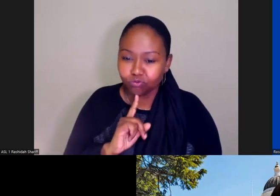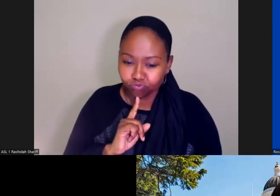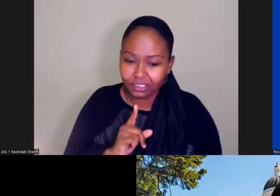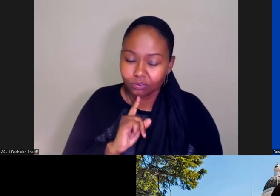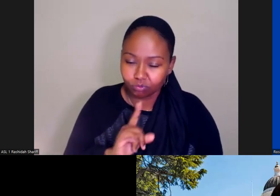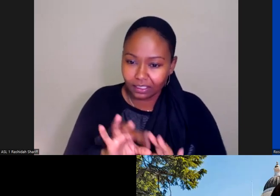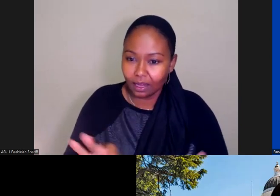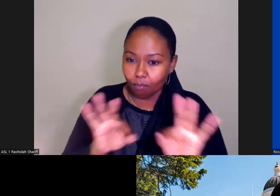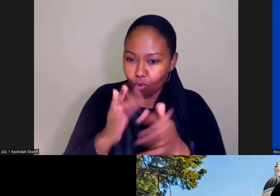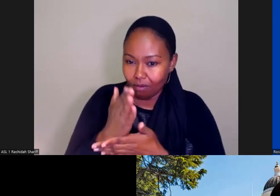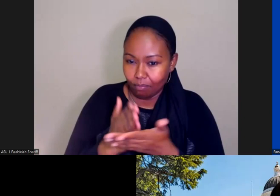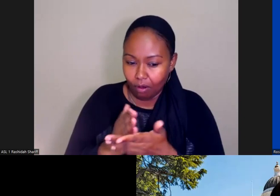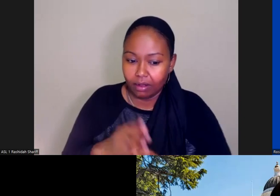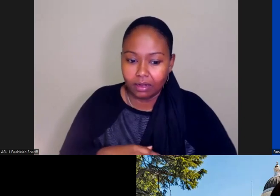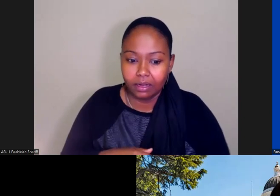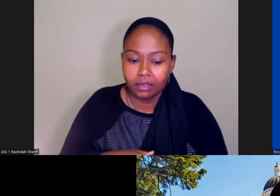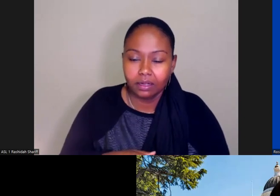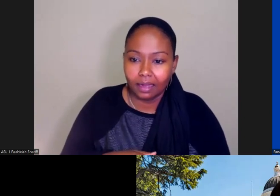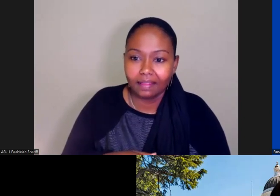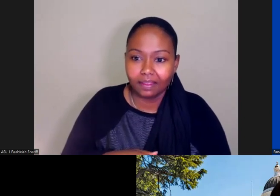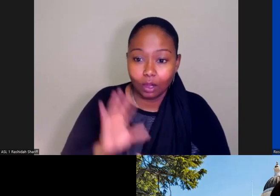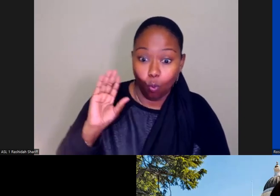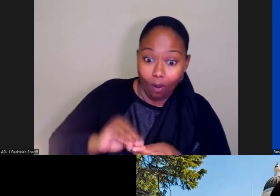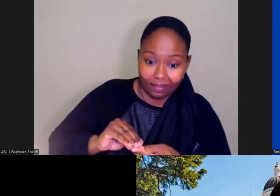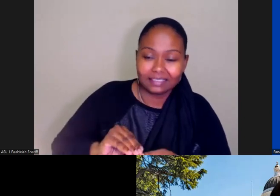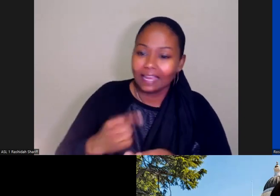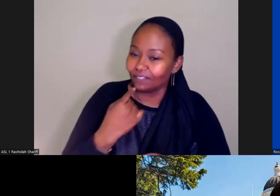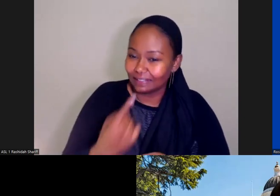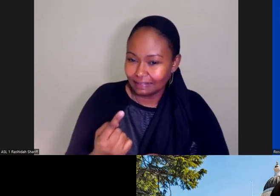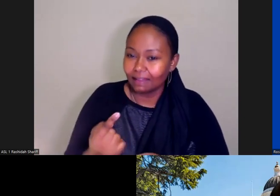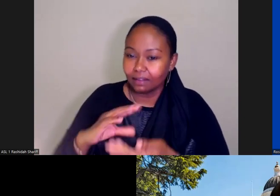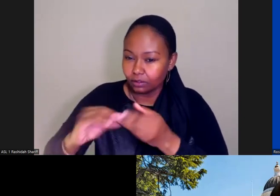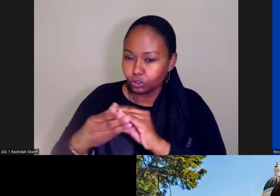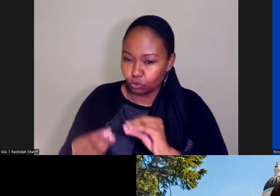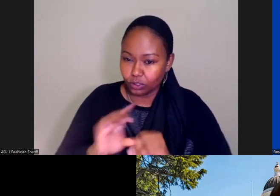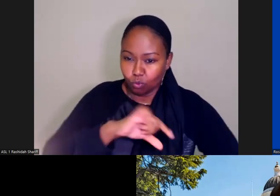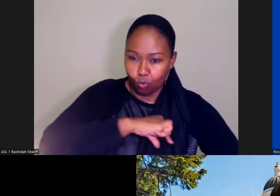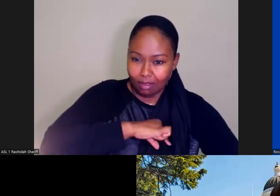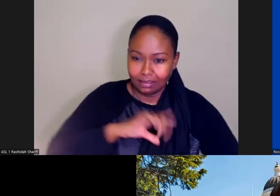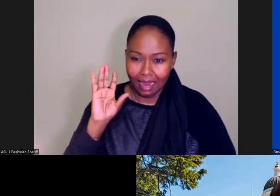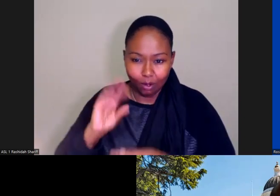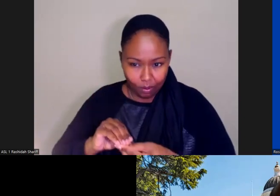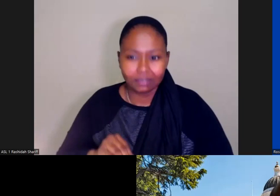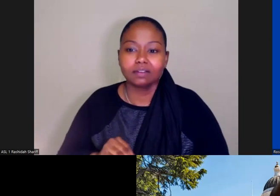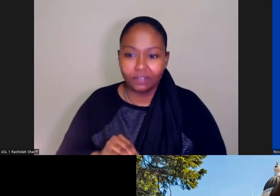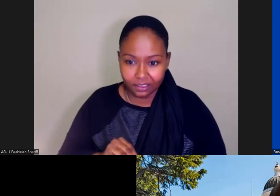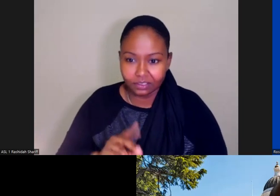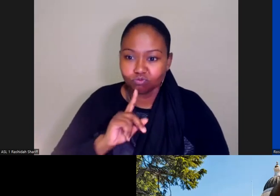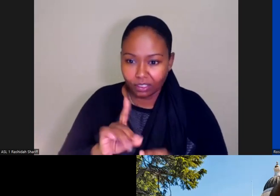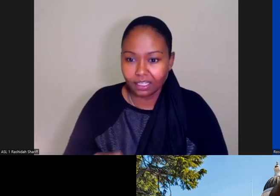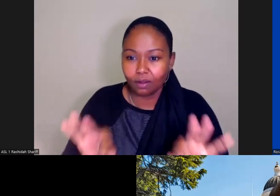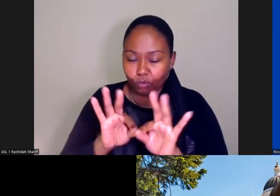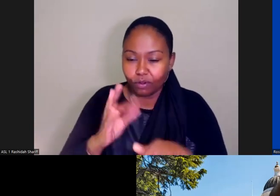-based. But yeah, qualitative data and telling that story, that's going to be critical, and we'd love to fold that into the DDA as we flesh this process out.